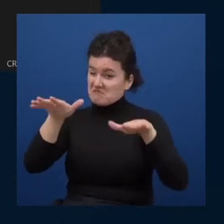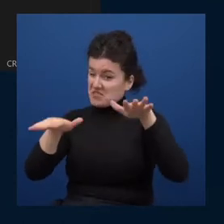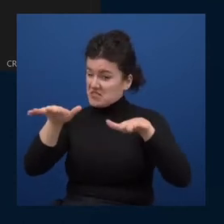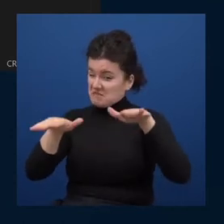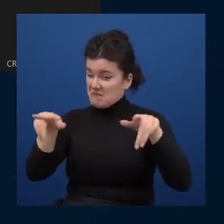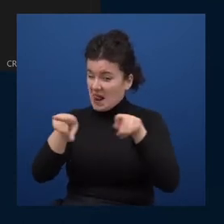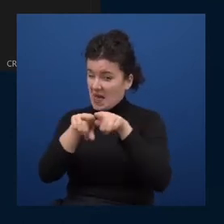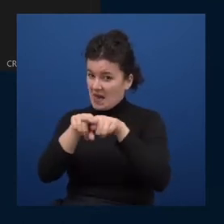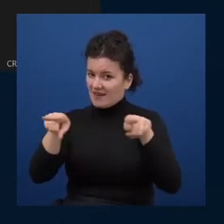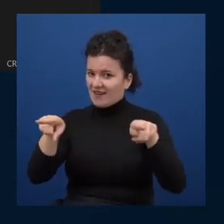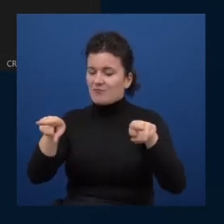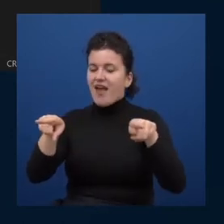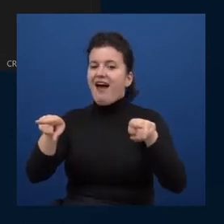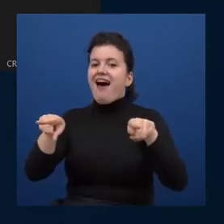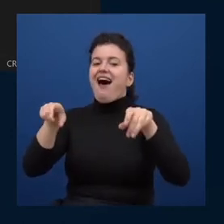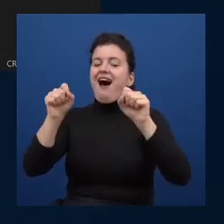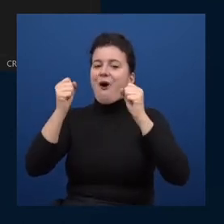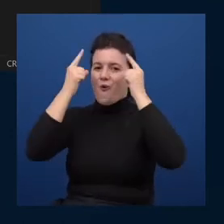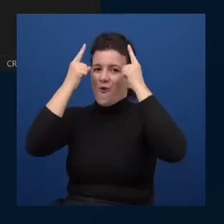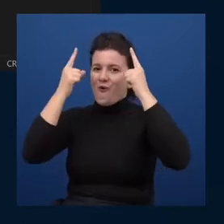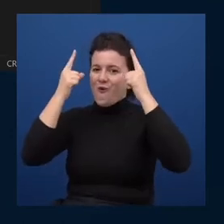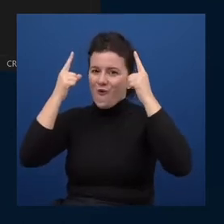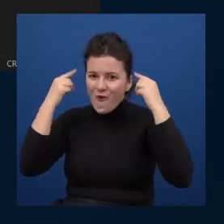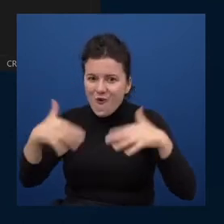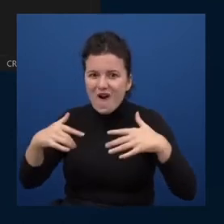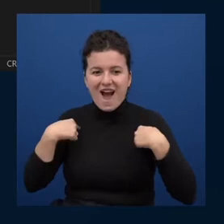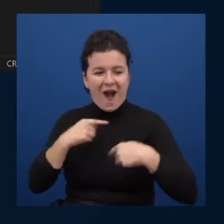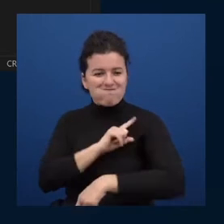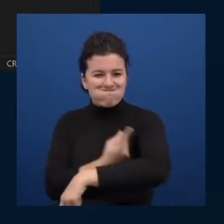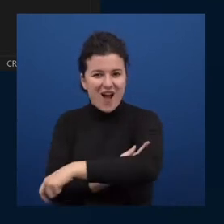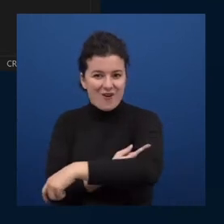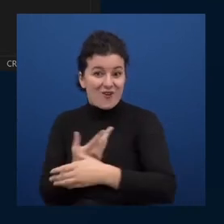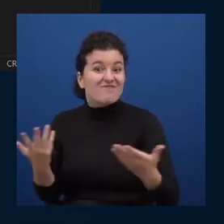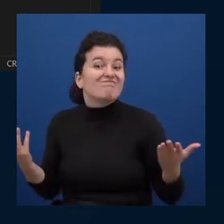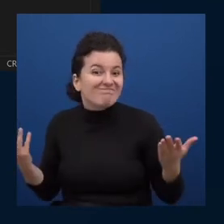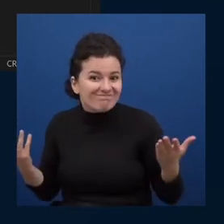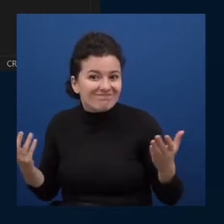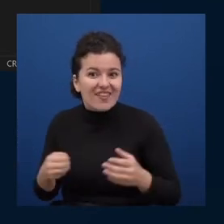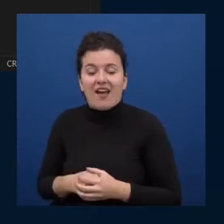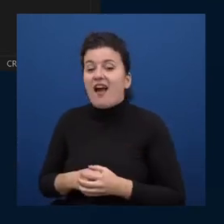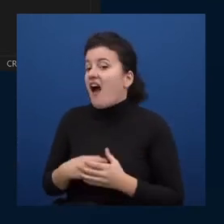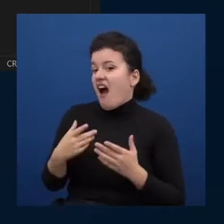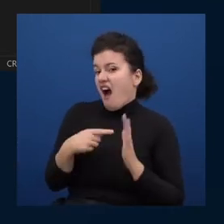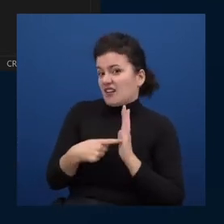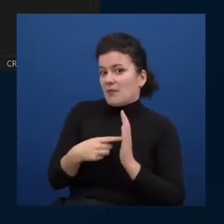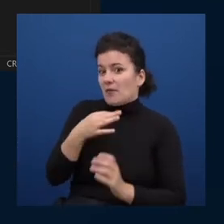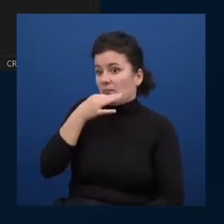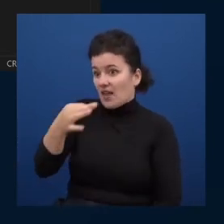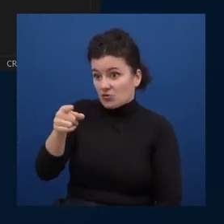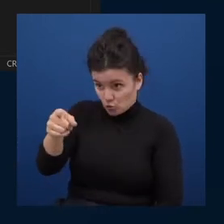feel powerful that makes me feel like well if i ever was in an interview and they said do you have any experience with email